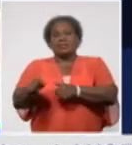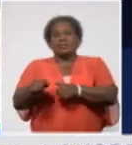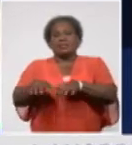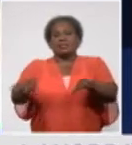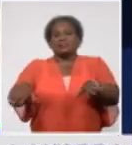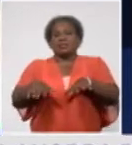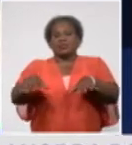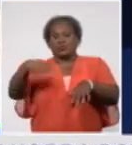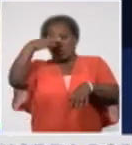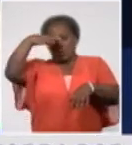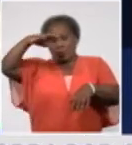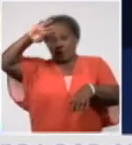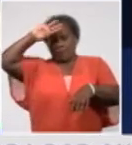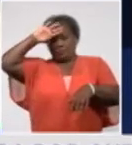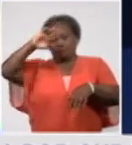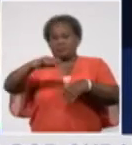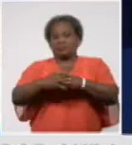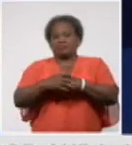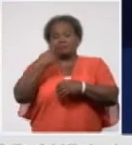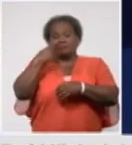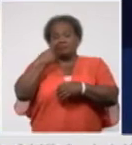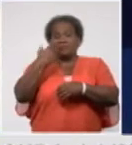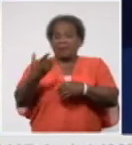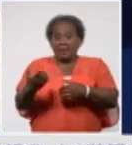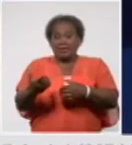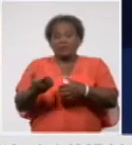still remains high throughout the country.